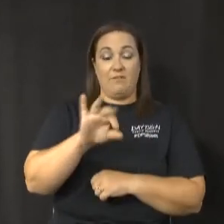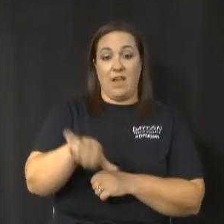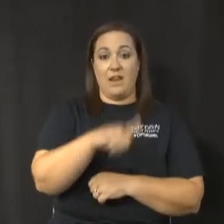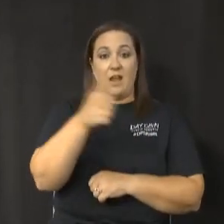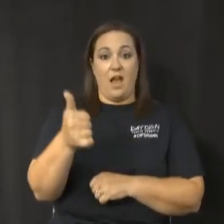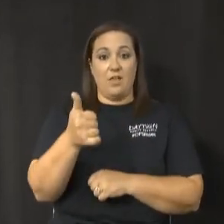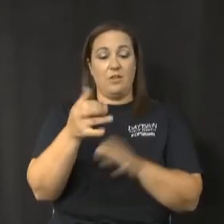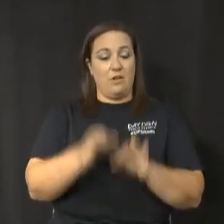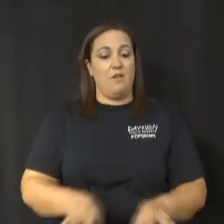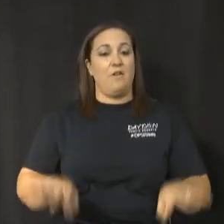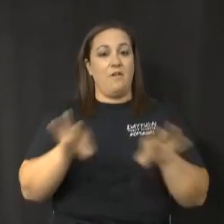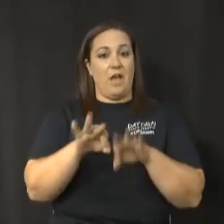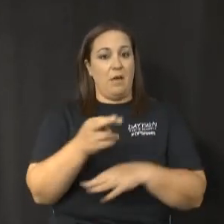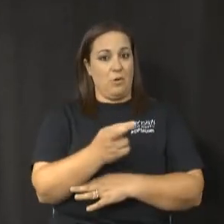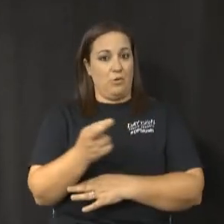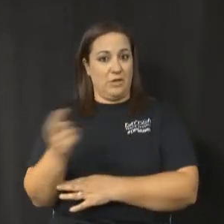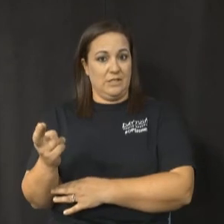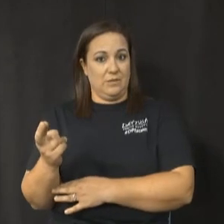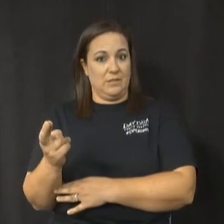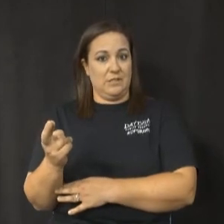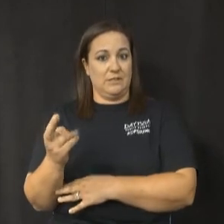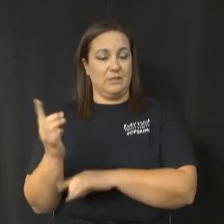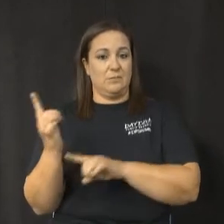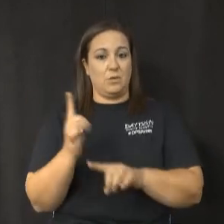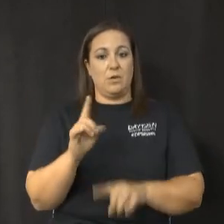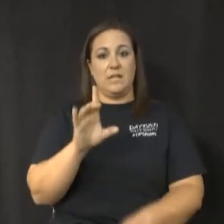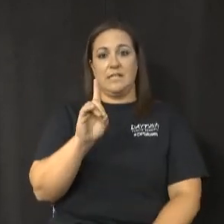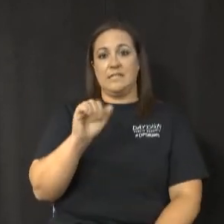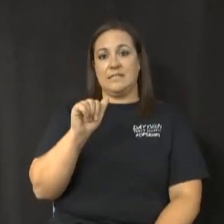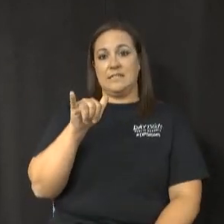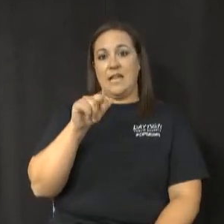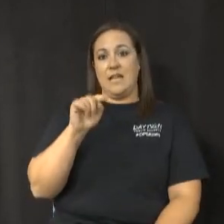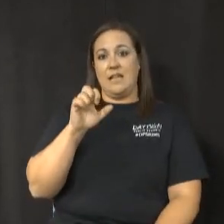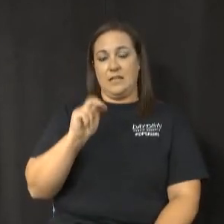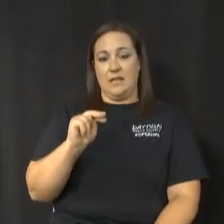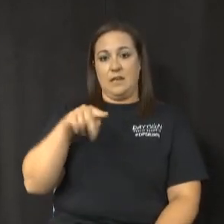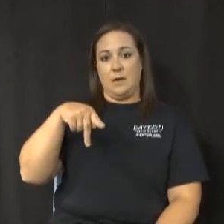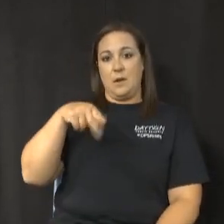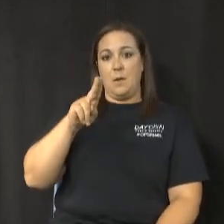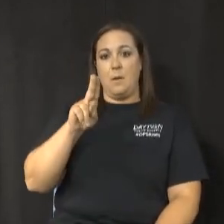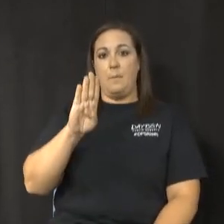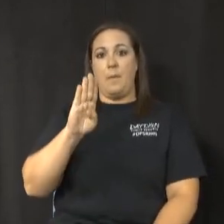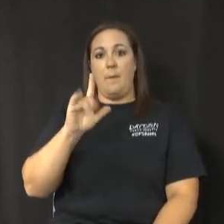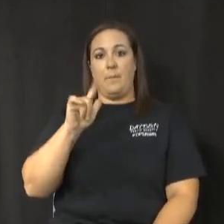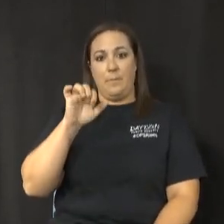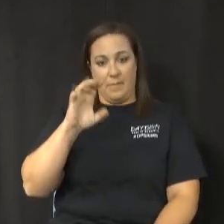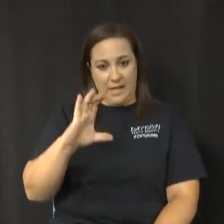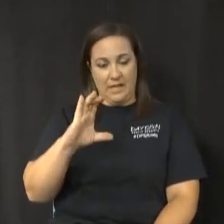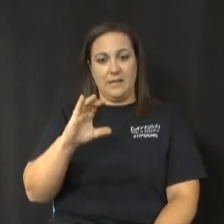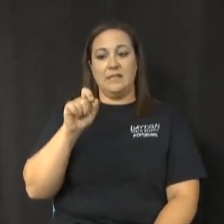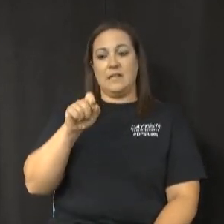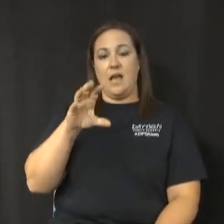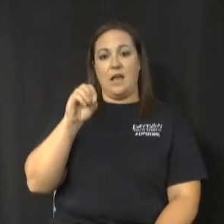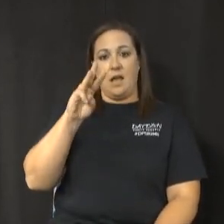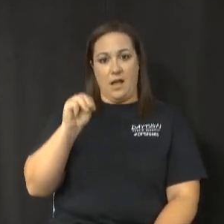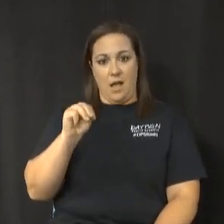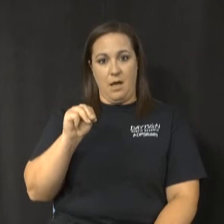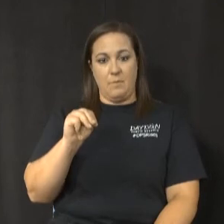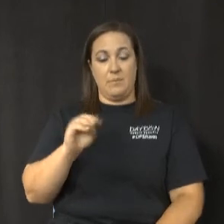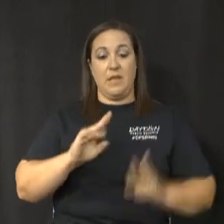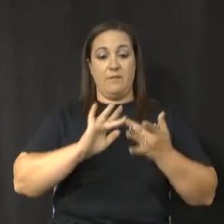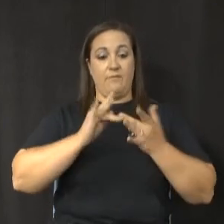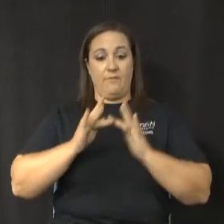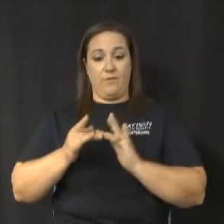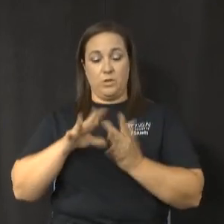valuable resources by visiting daytonpublic.com and clicking the virtual learning